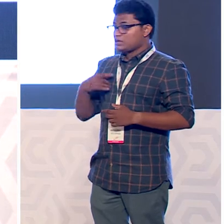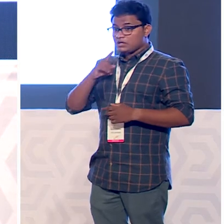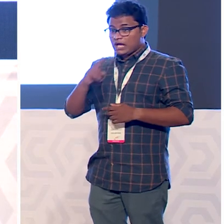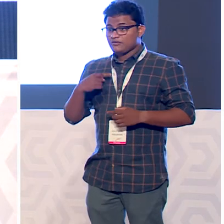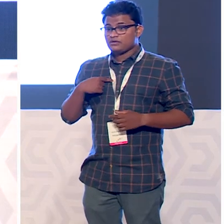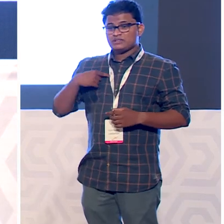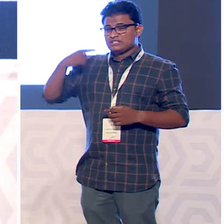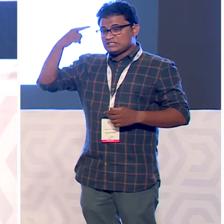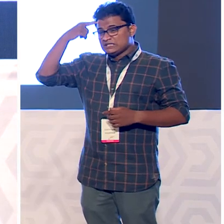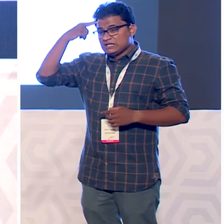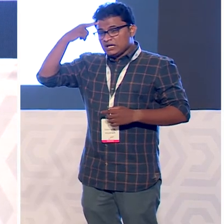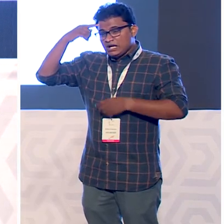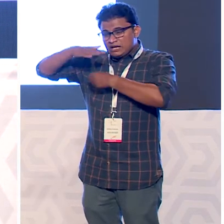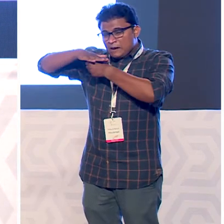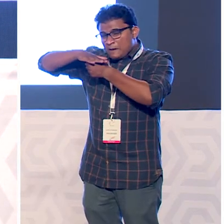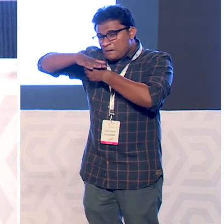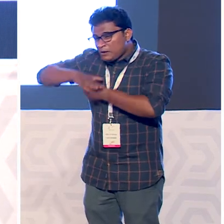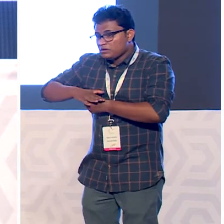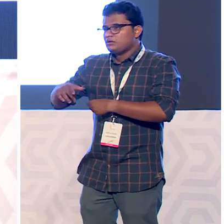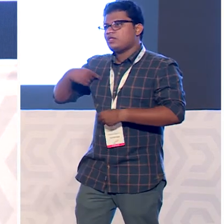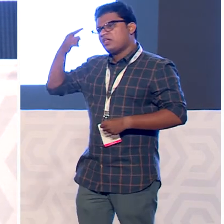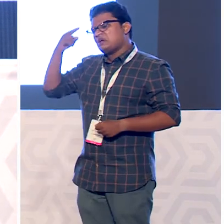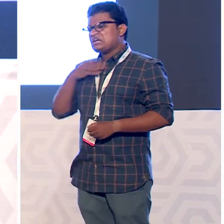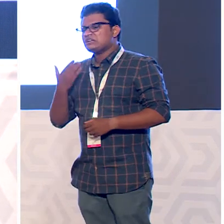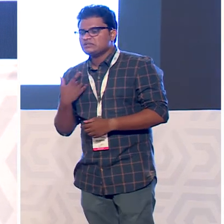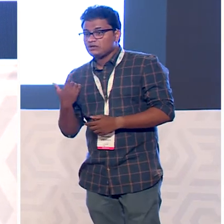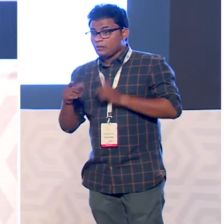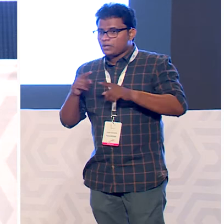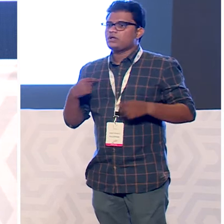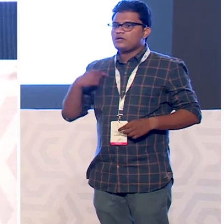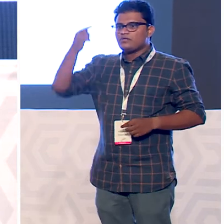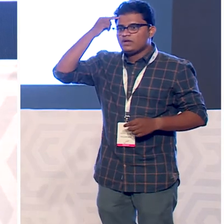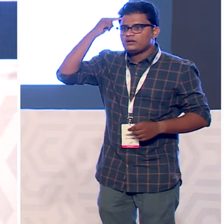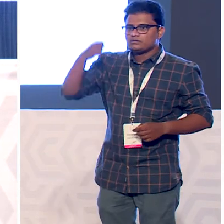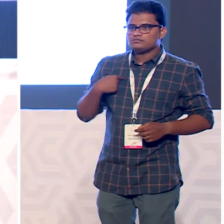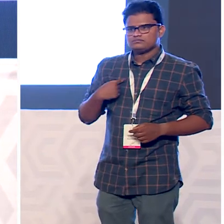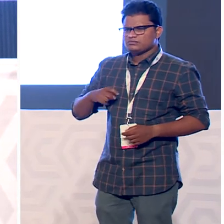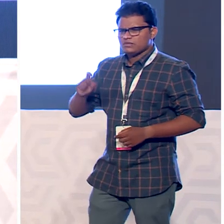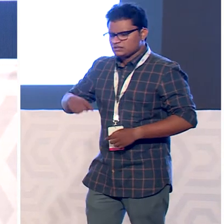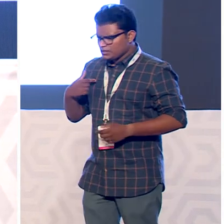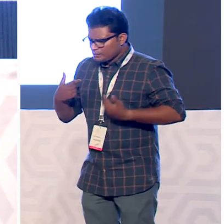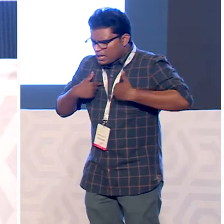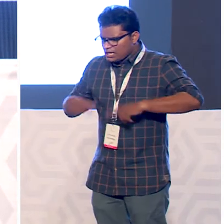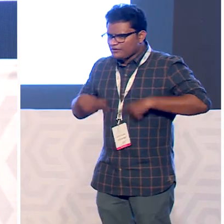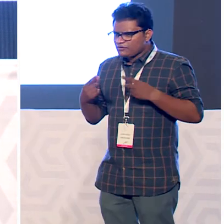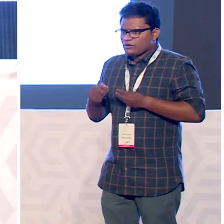depression i thought i must die but then i thought i should give life another chance um